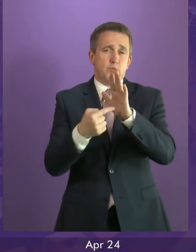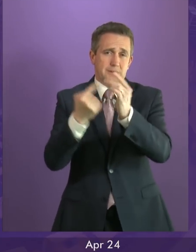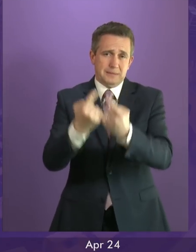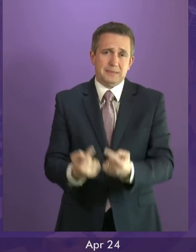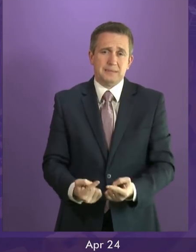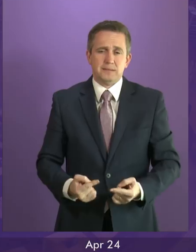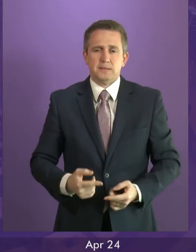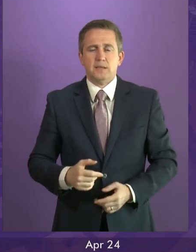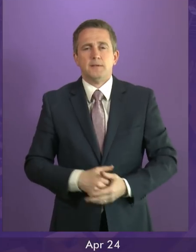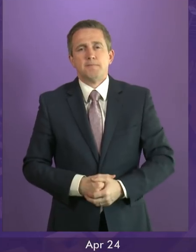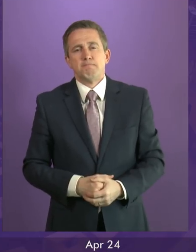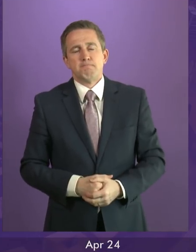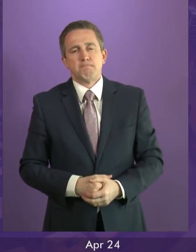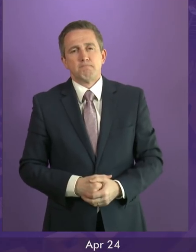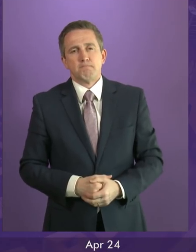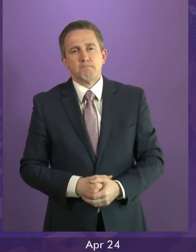Well,